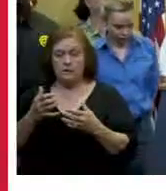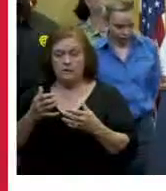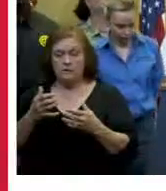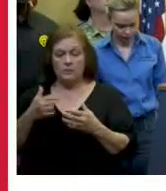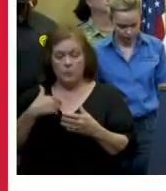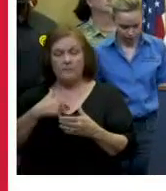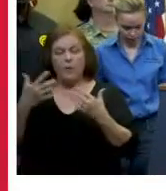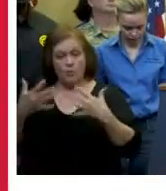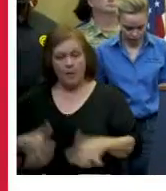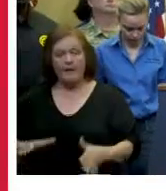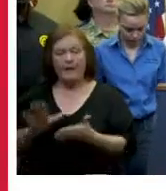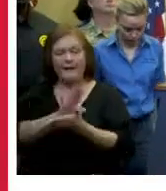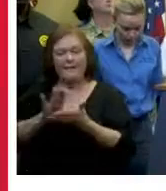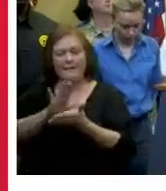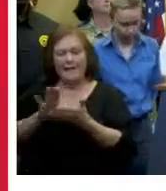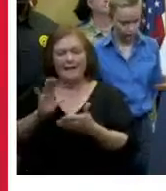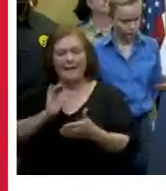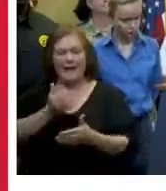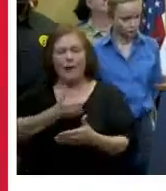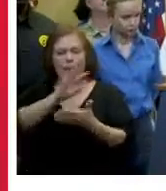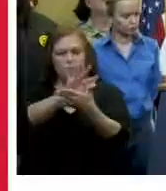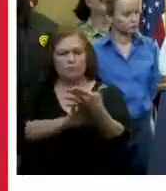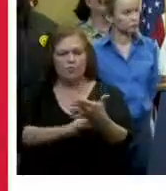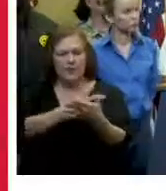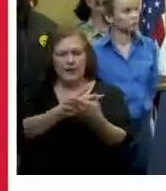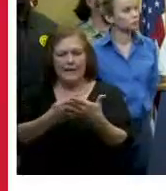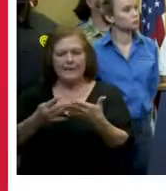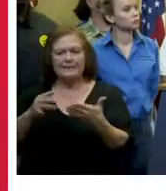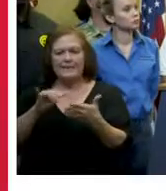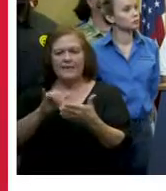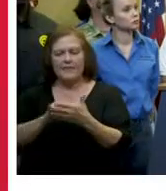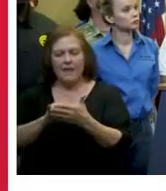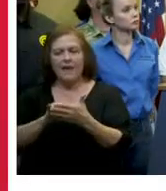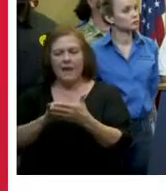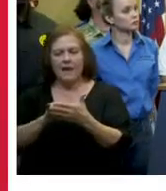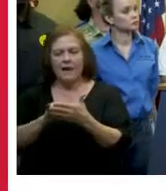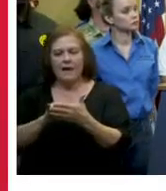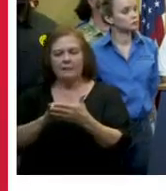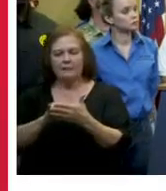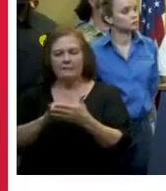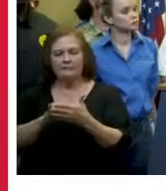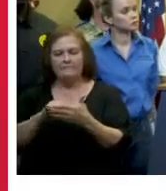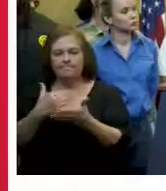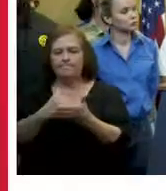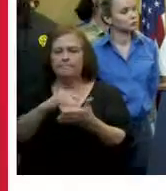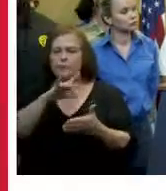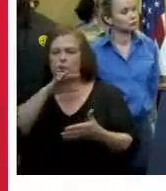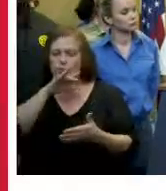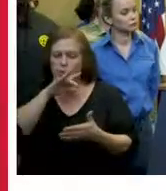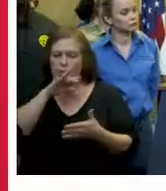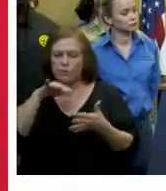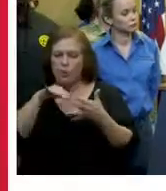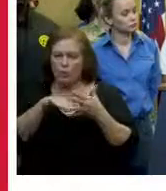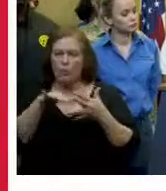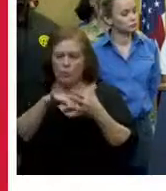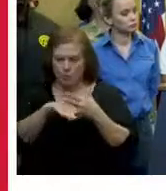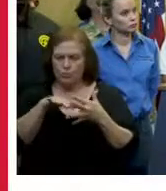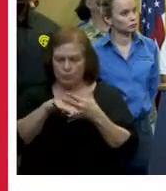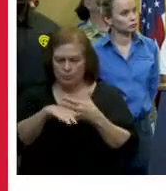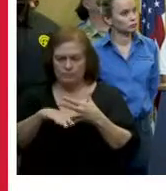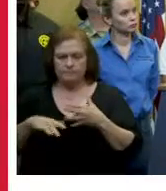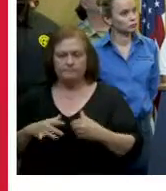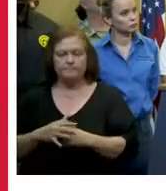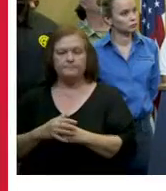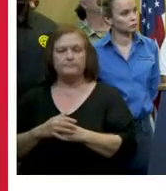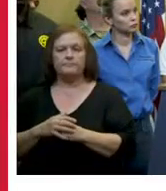removed a lot of of the debris that is designed to be catched by those screens and we we are in the process of removing all the debris away from the